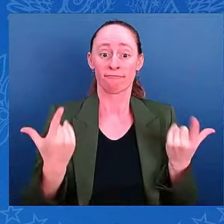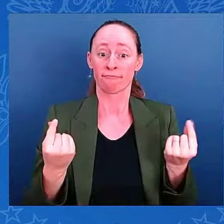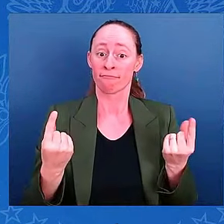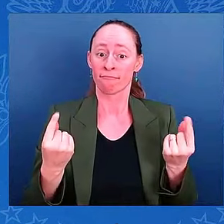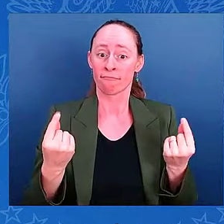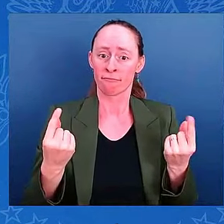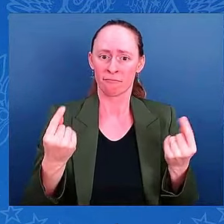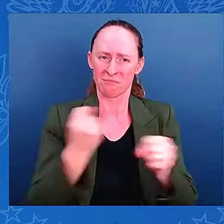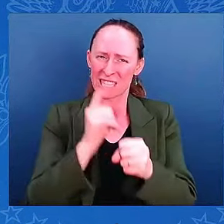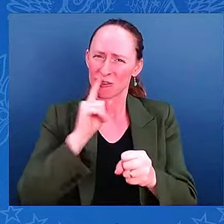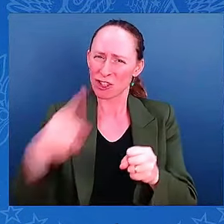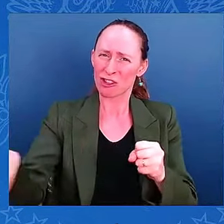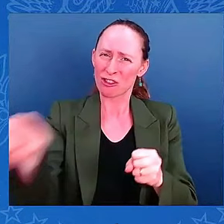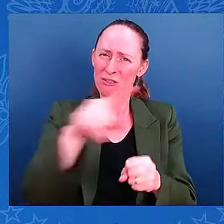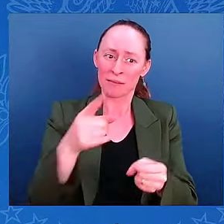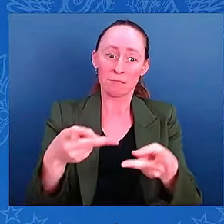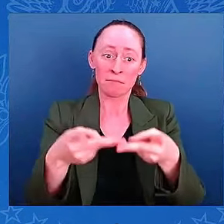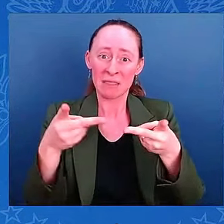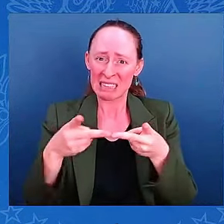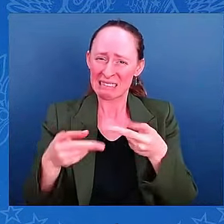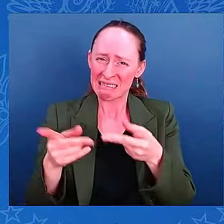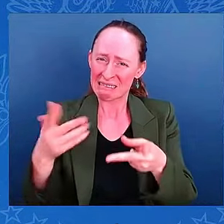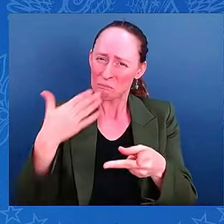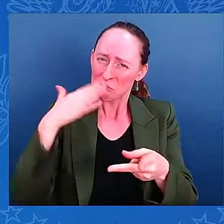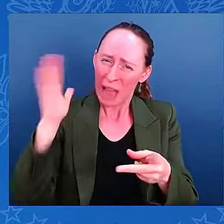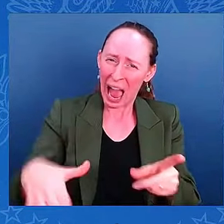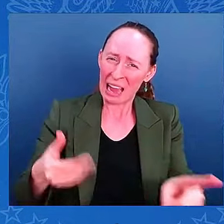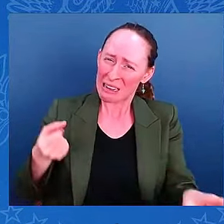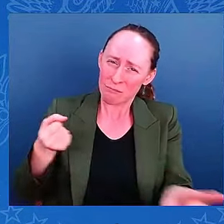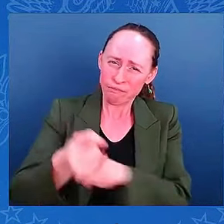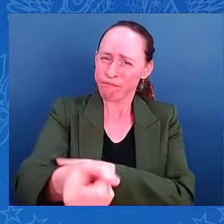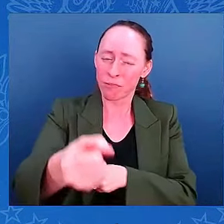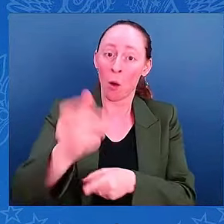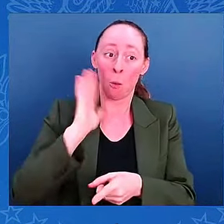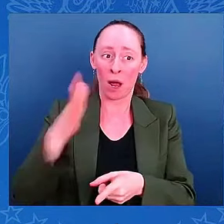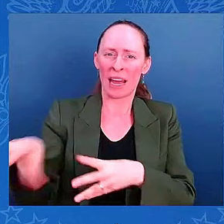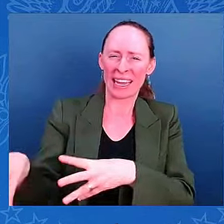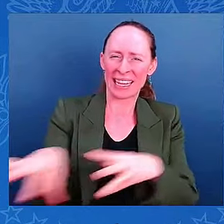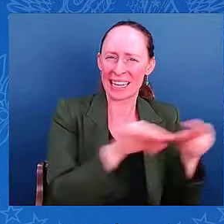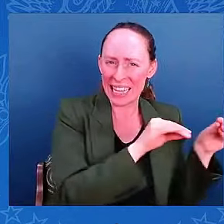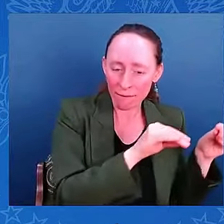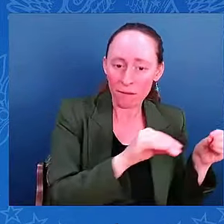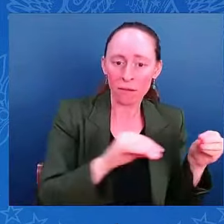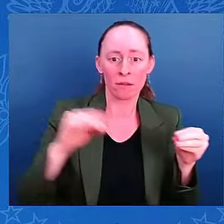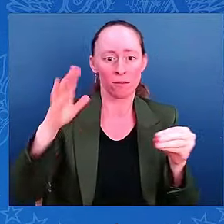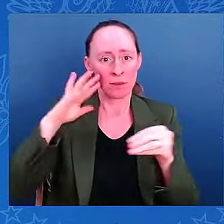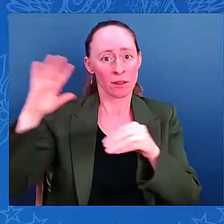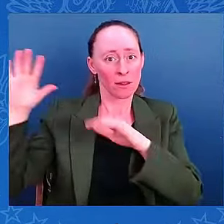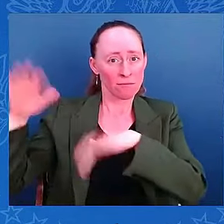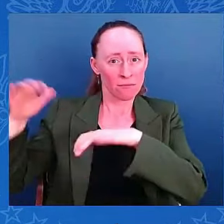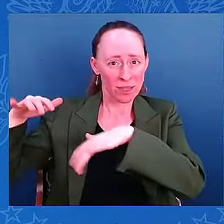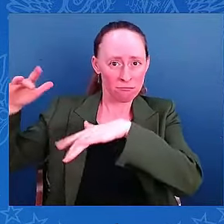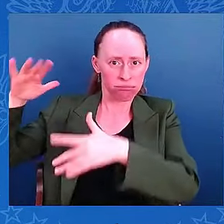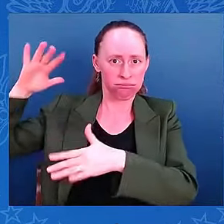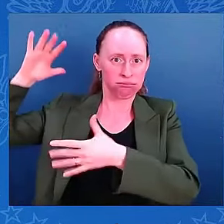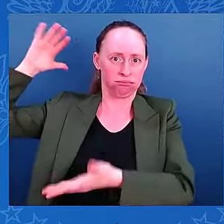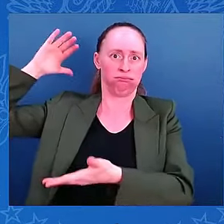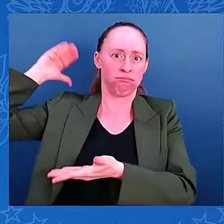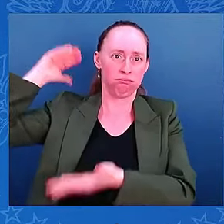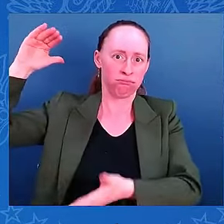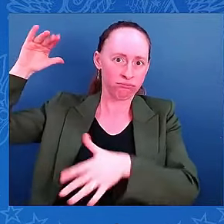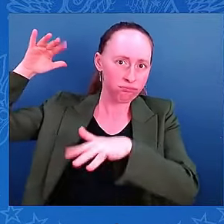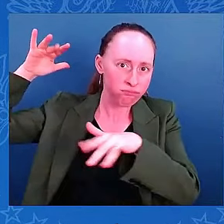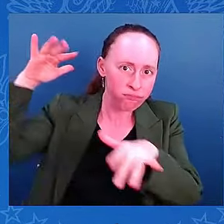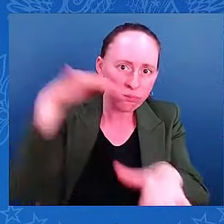going to see significant winds. We are going to see storm surge. We are going to see flooding from the rain. People need to be able to take this storm